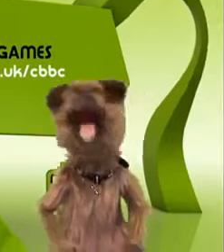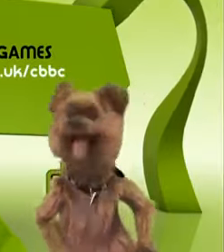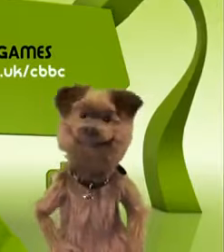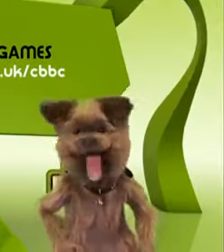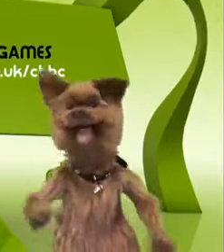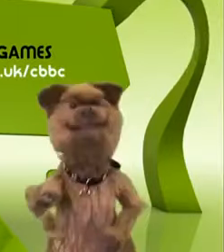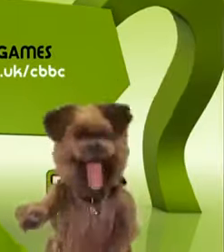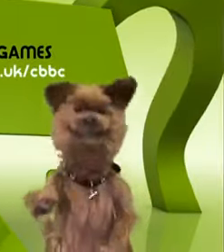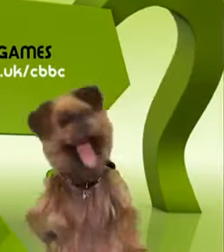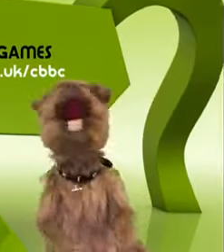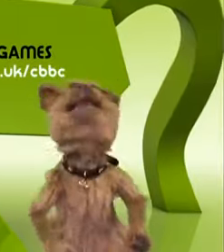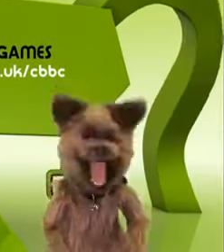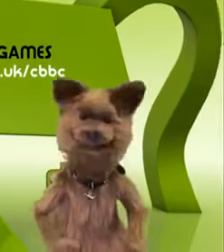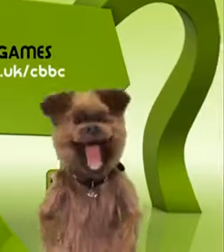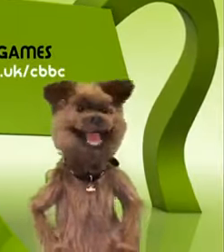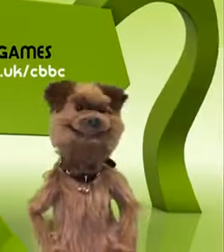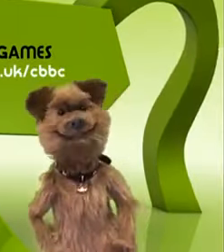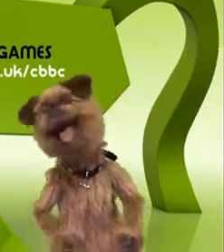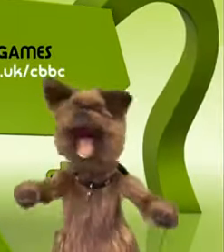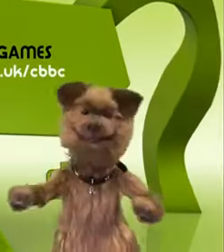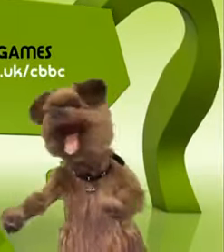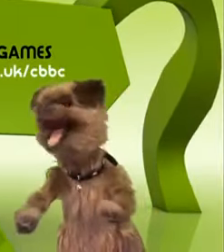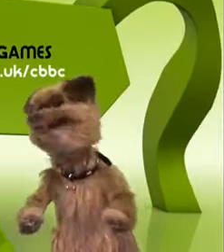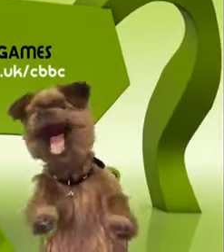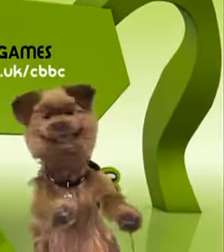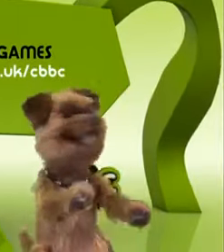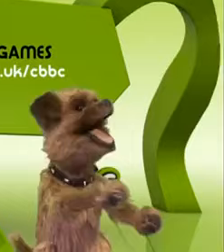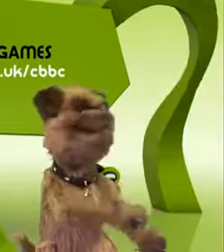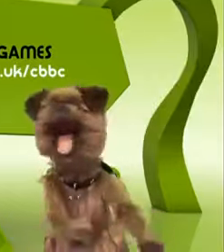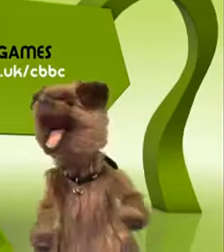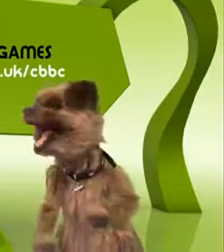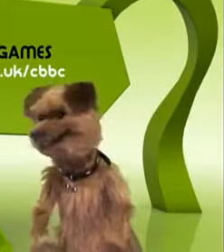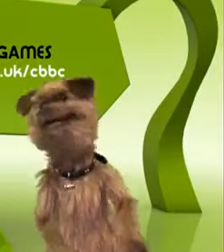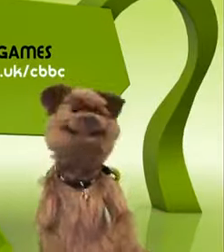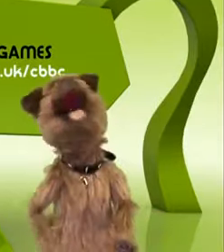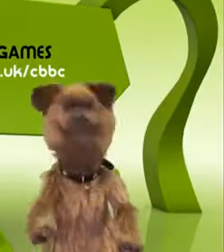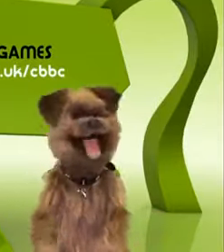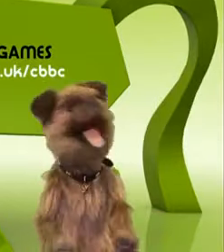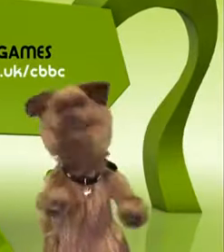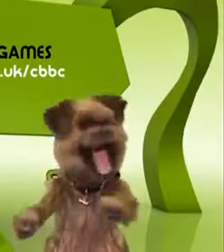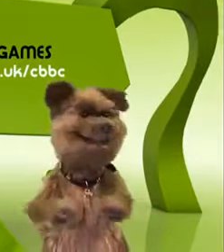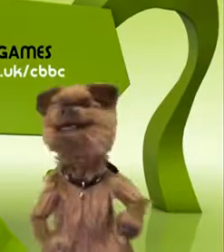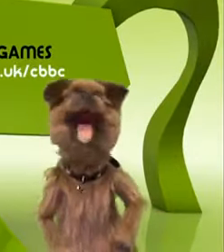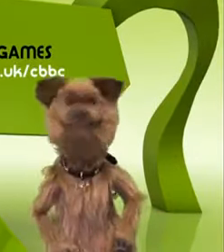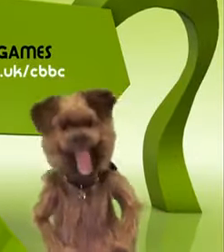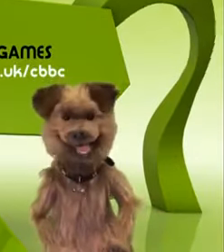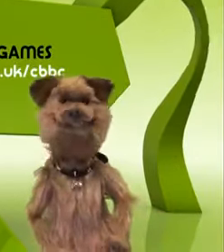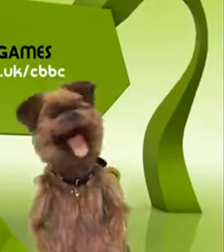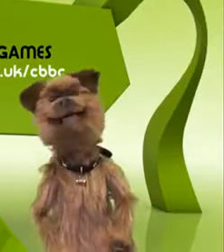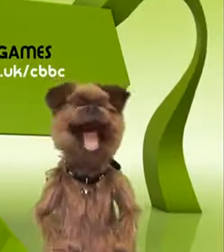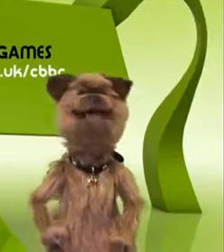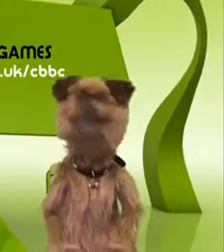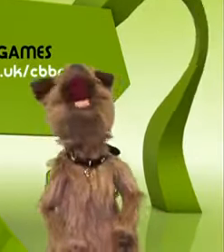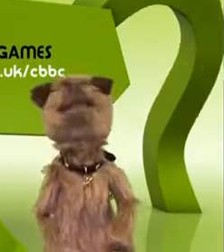Drago's henchmen, because they stole your inventions. You get to fly a glider through the skies, ride a bike in a tank through the streets,